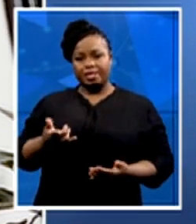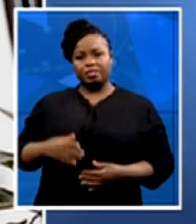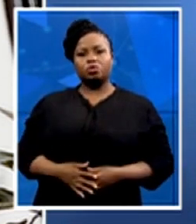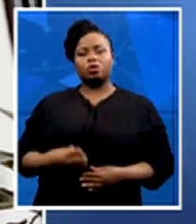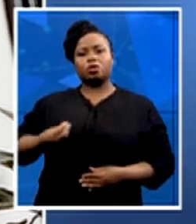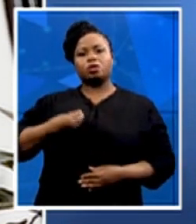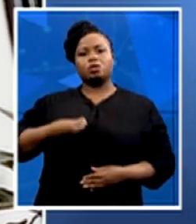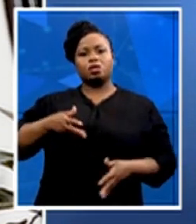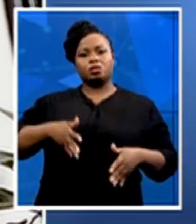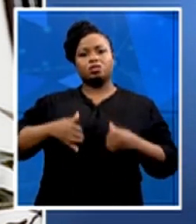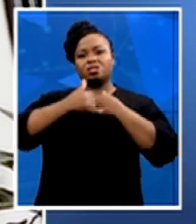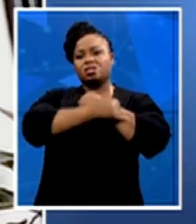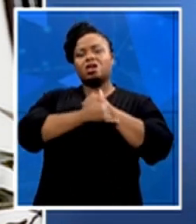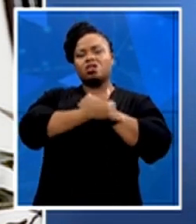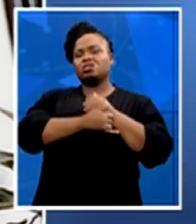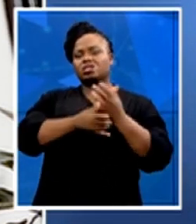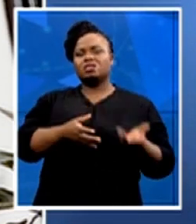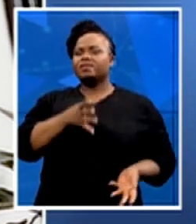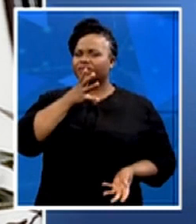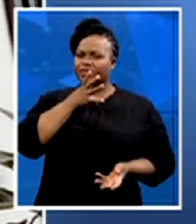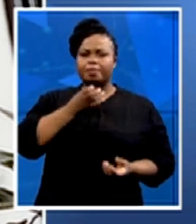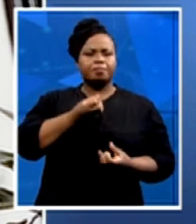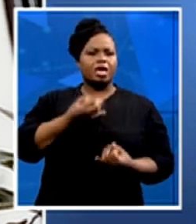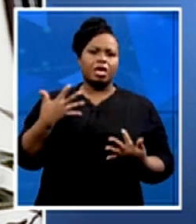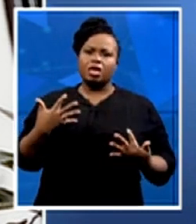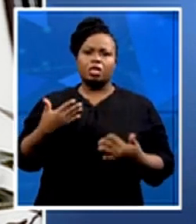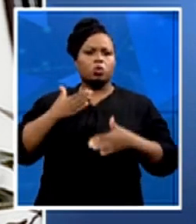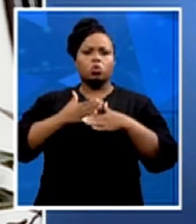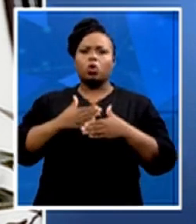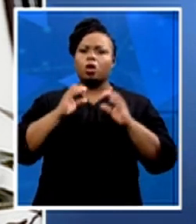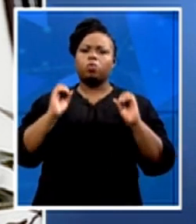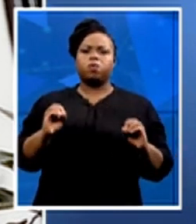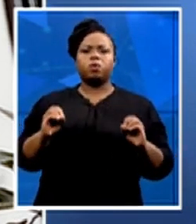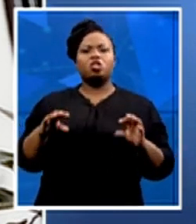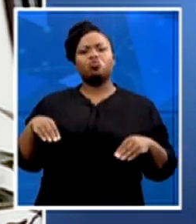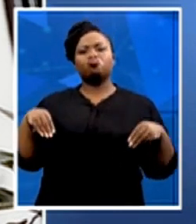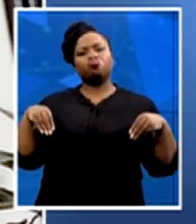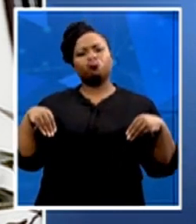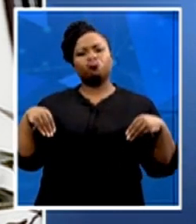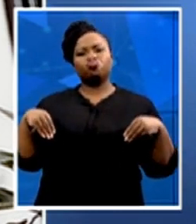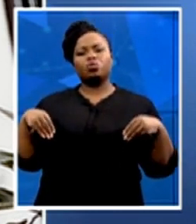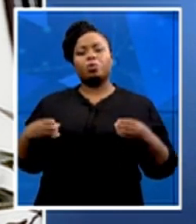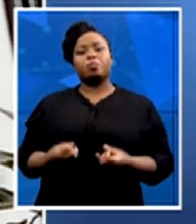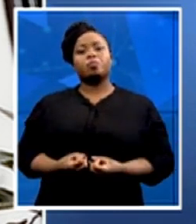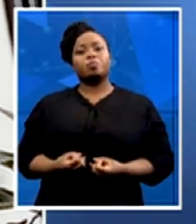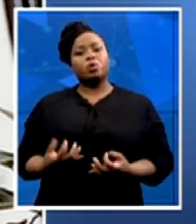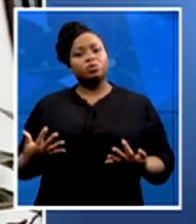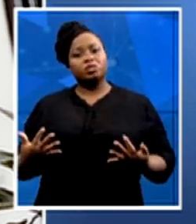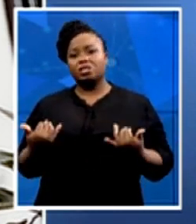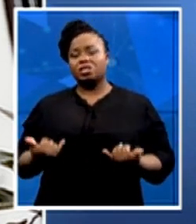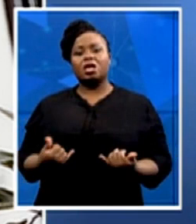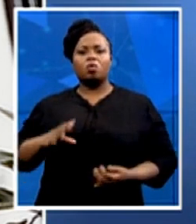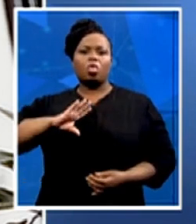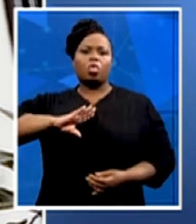being unemployed. And most of them are most likely depressed with no opportunities and no way in which to really